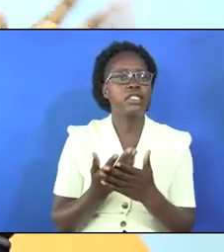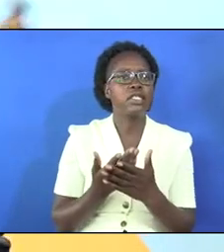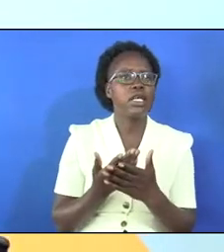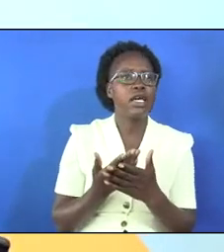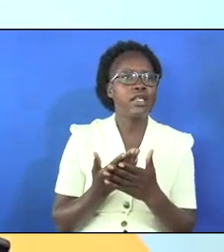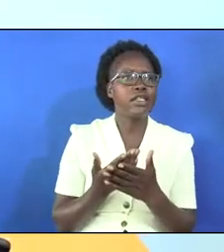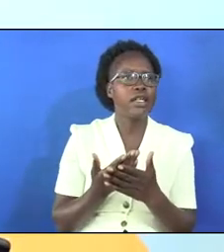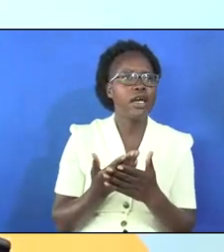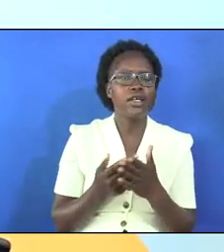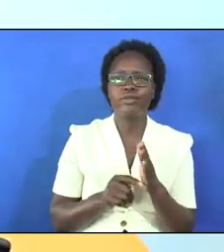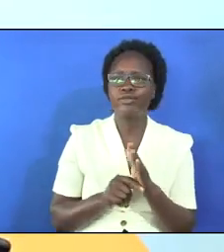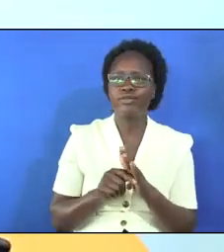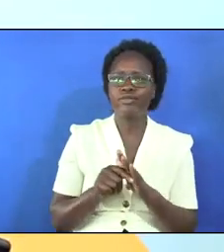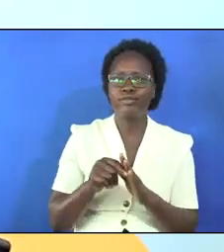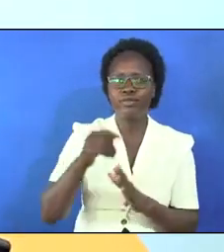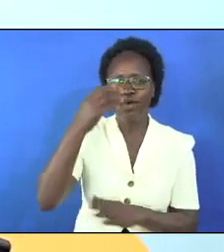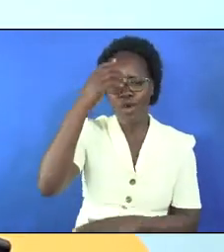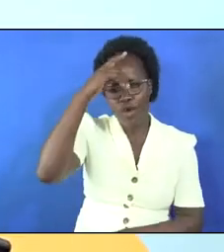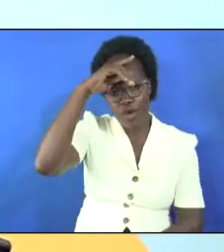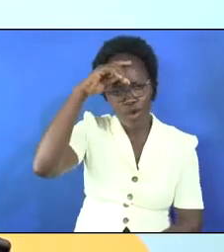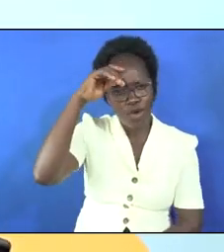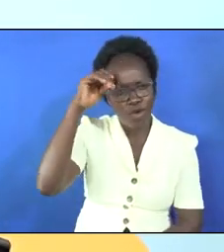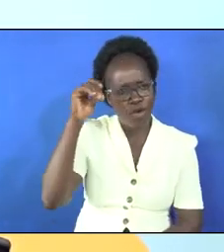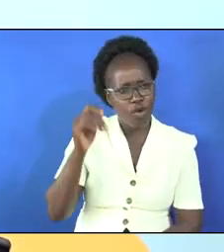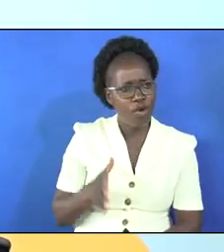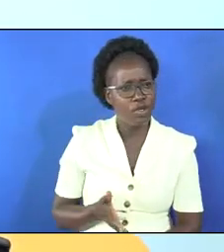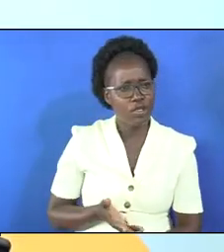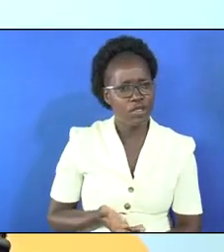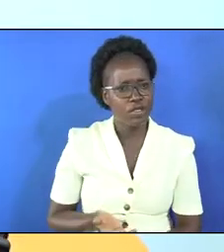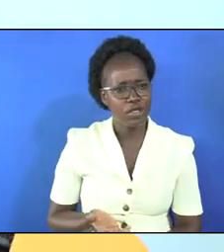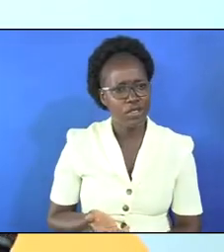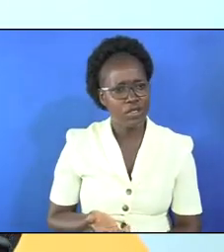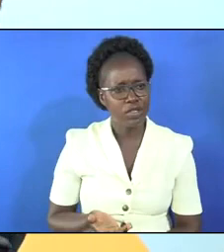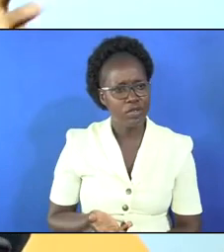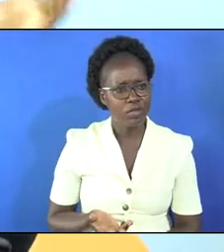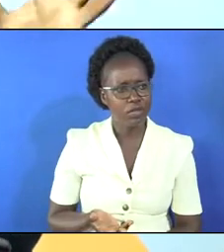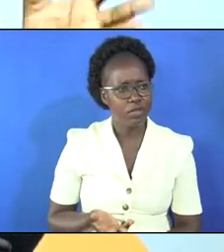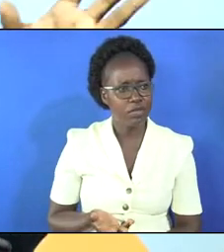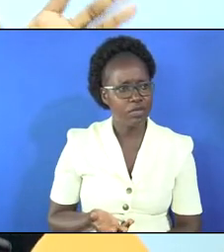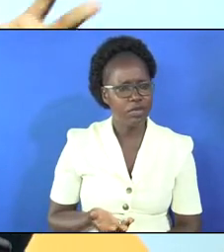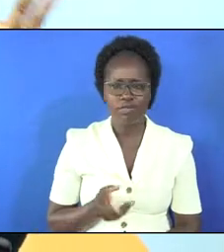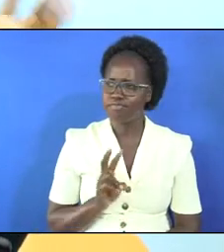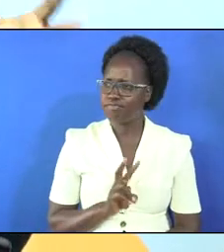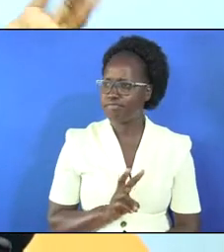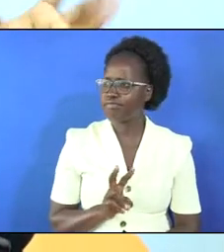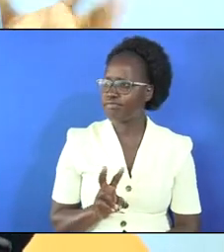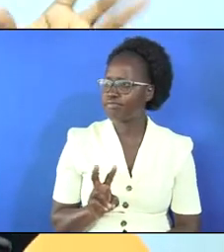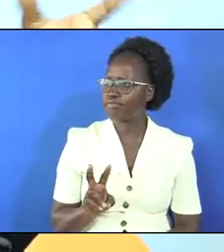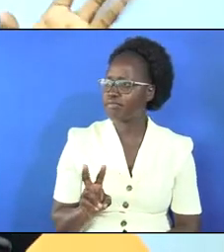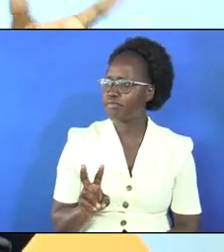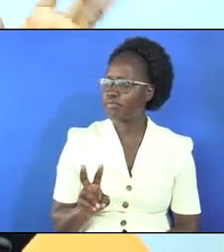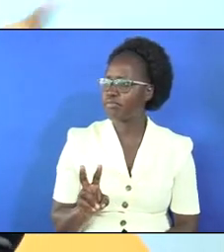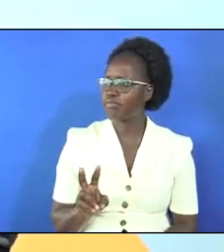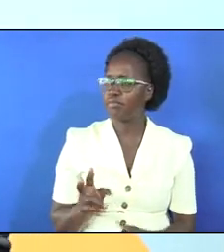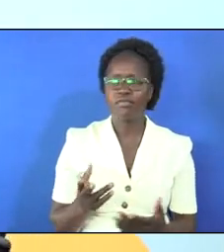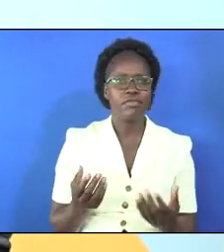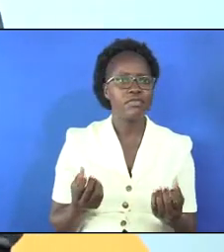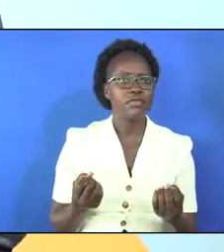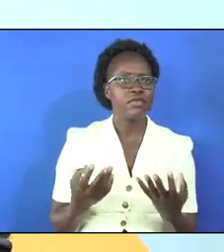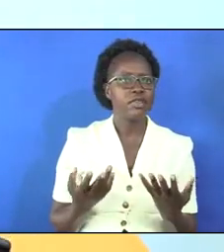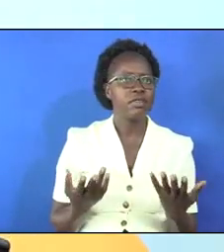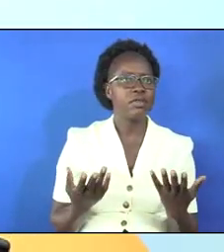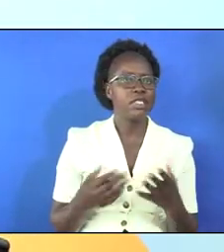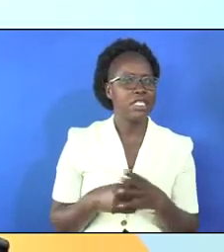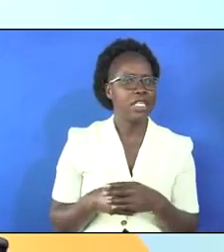is increasing and I see a lot of us not